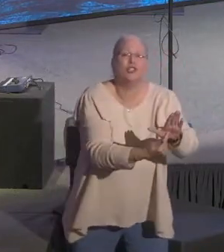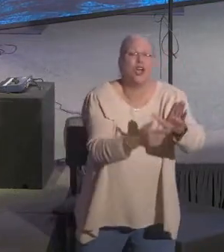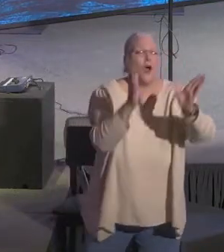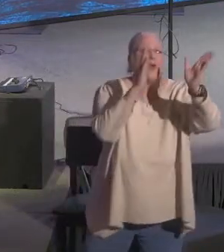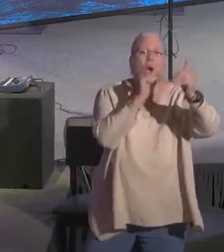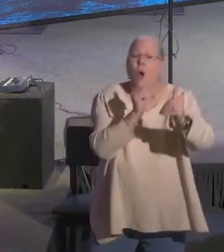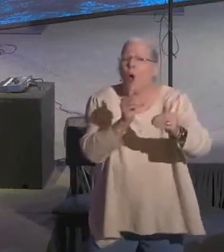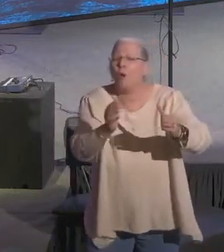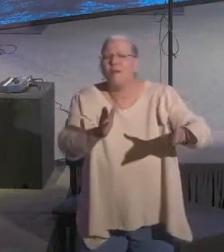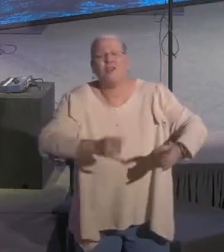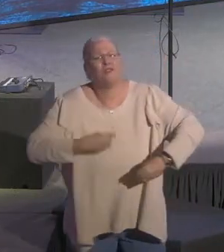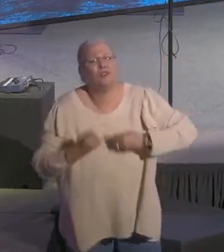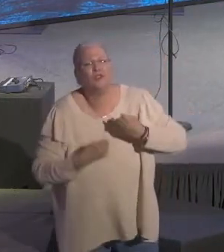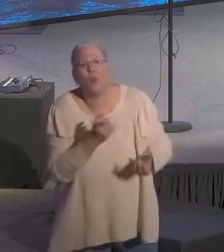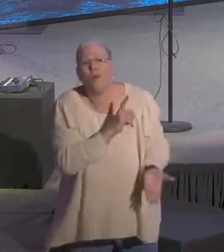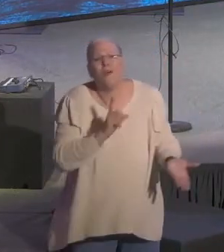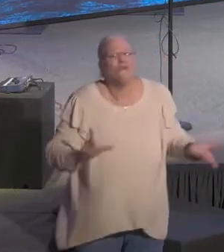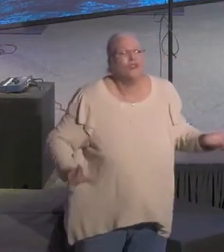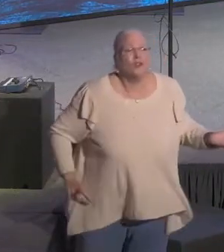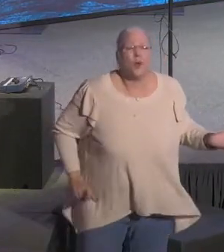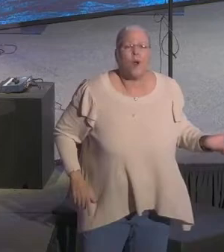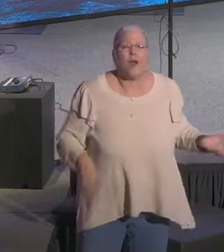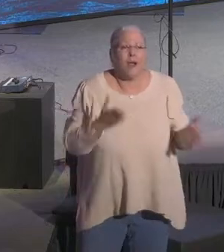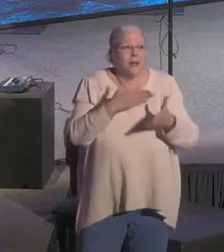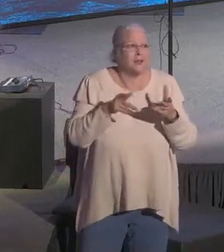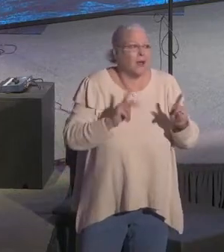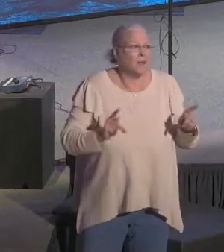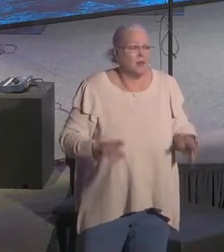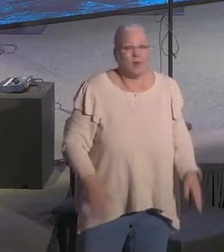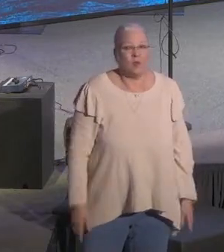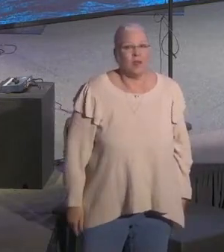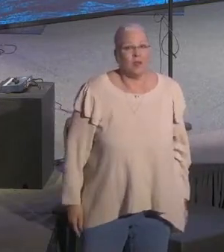I'd love to see that person come to Christ. Who are you to decide?